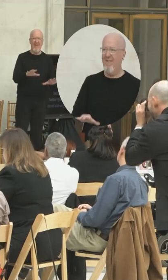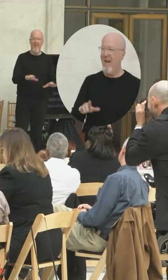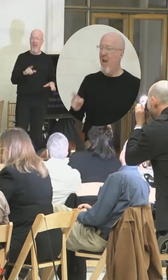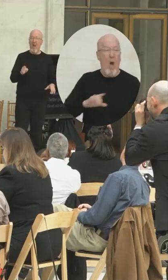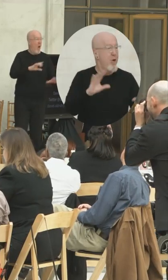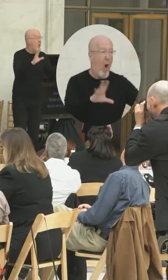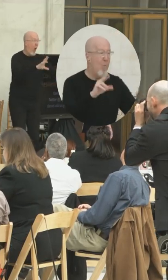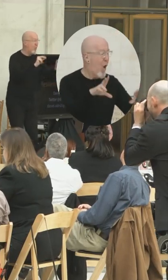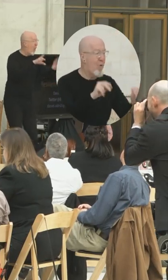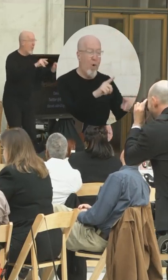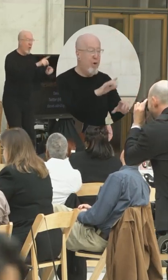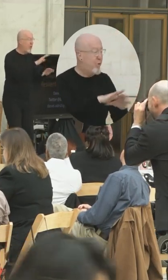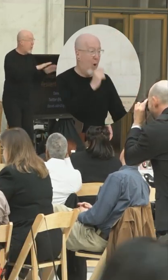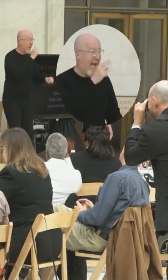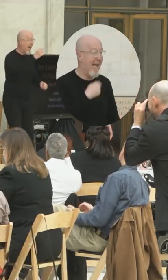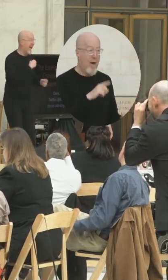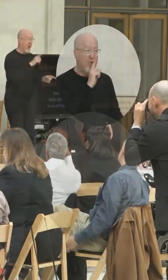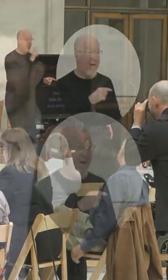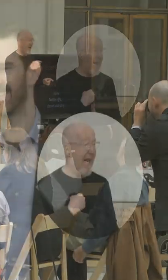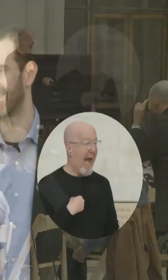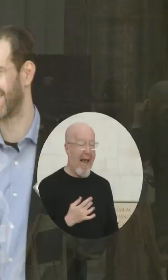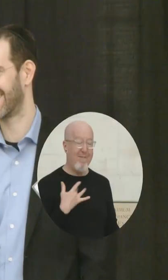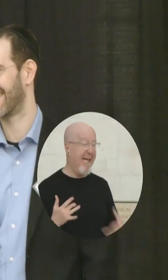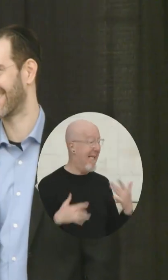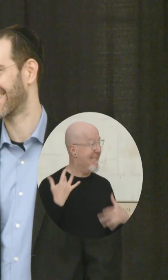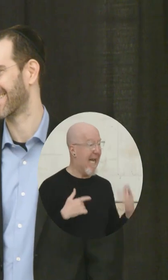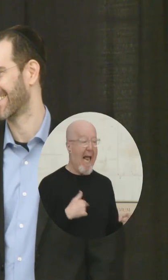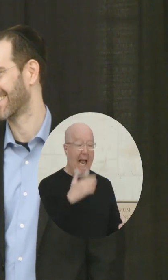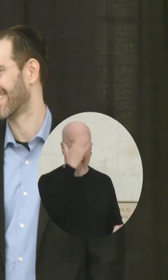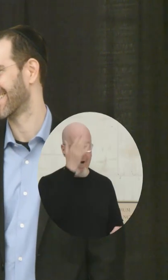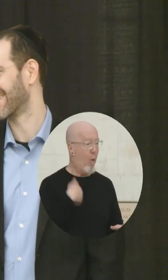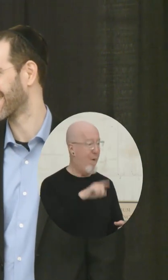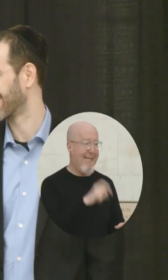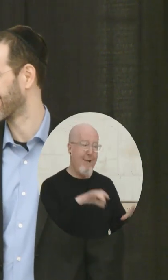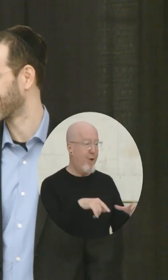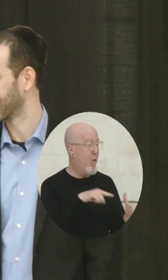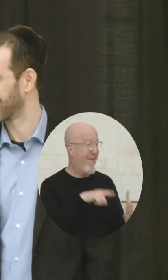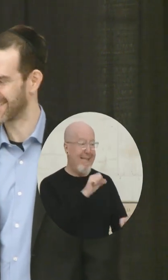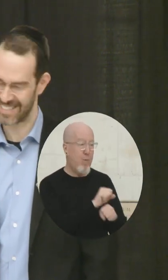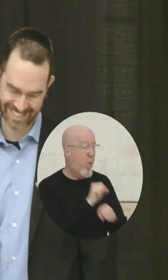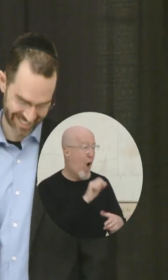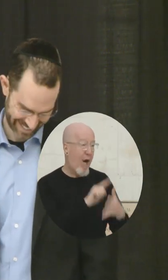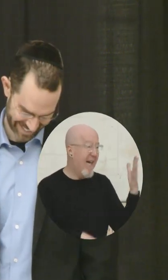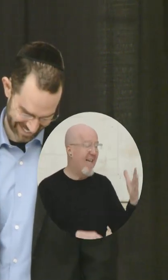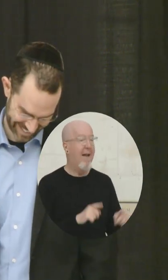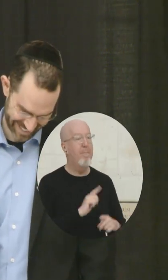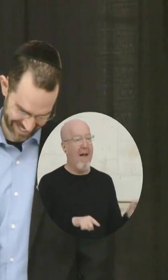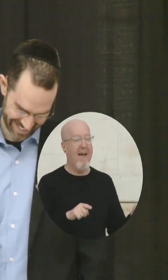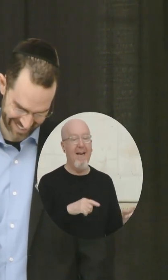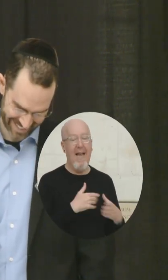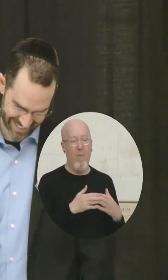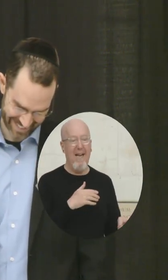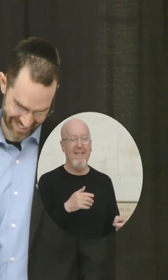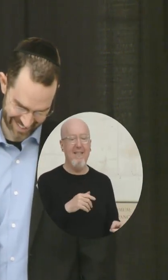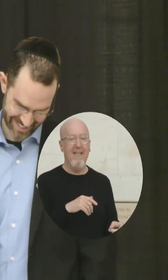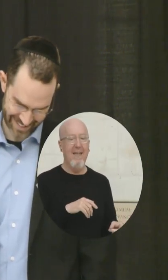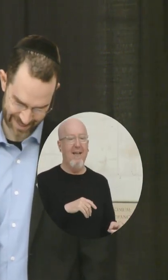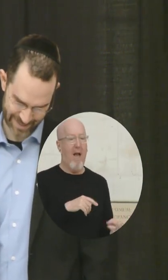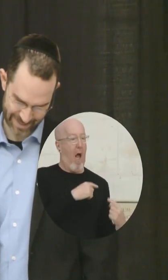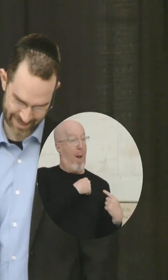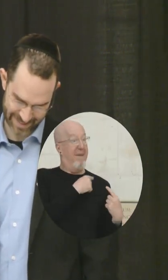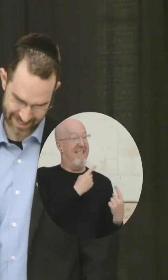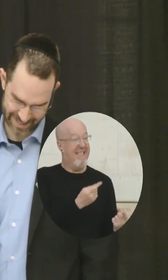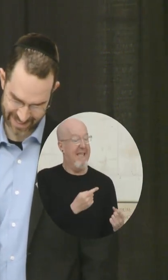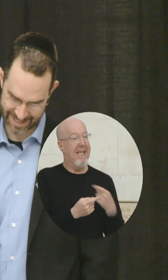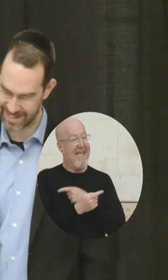I'm like, no, you don't get it. Like, I'm an idiot on fire. Like, I know we need to do this work. But there was a remarkable little data out